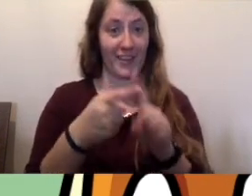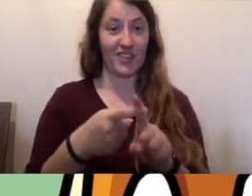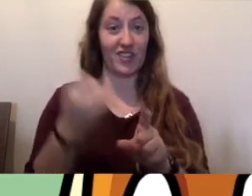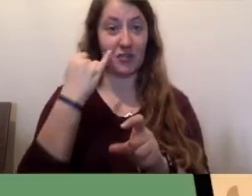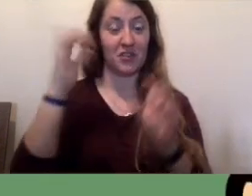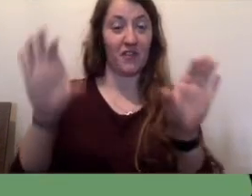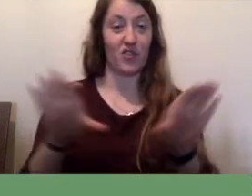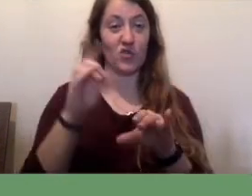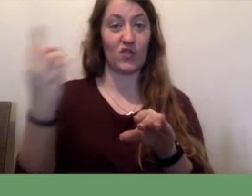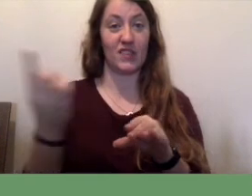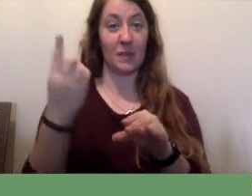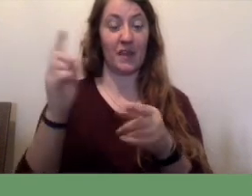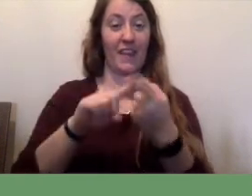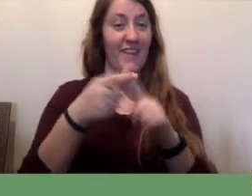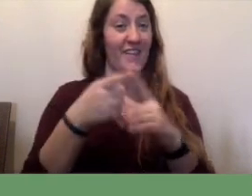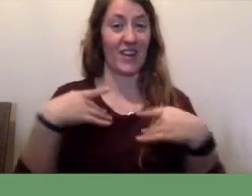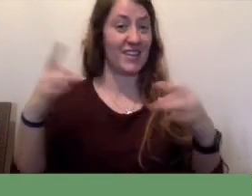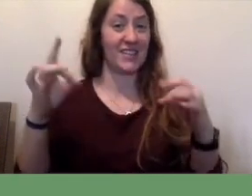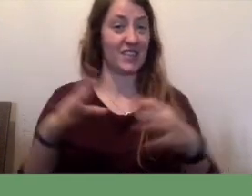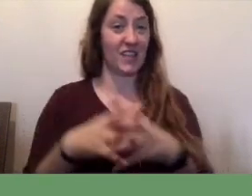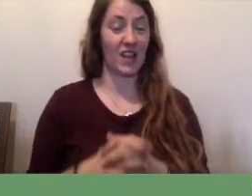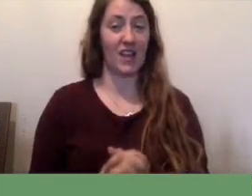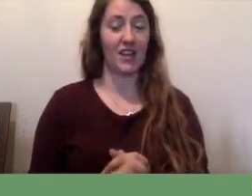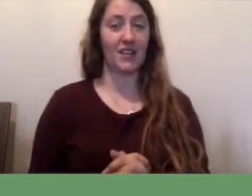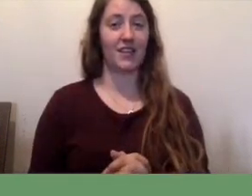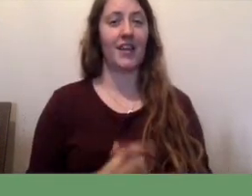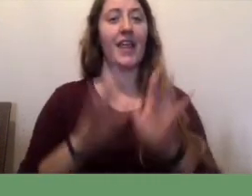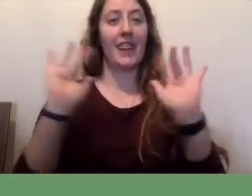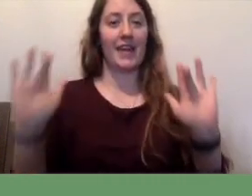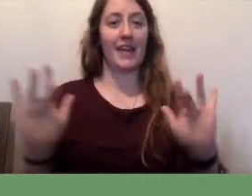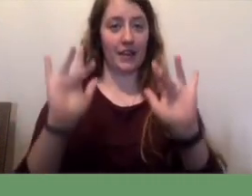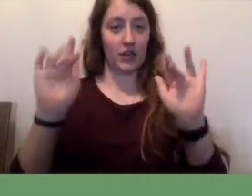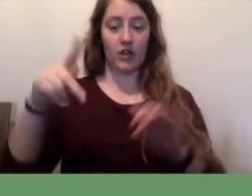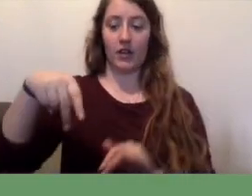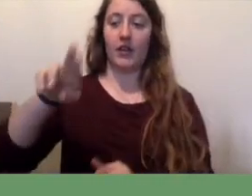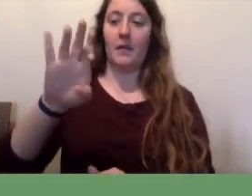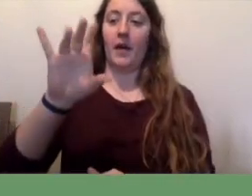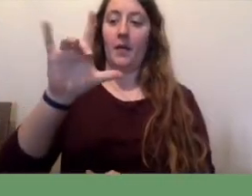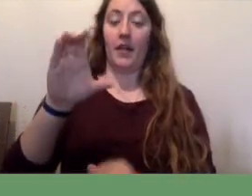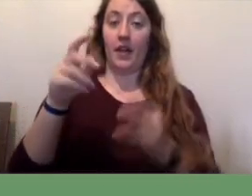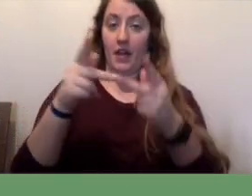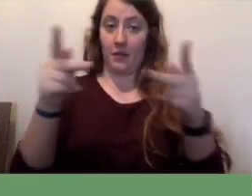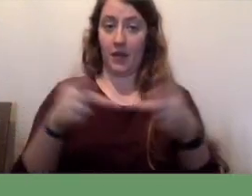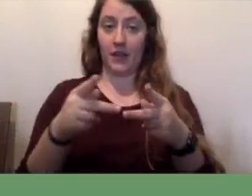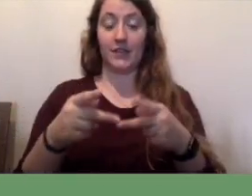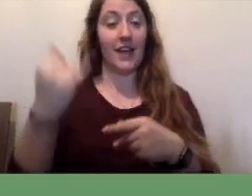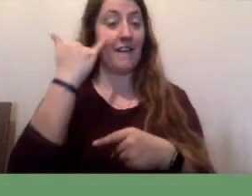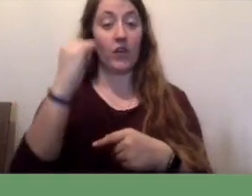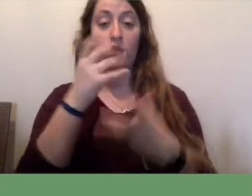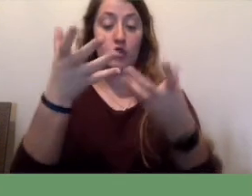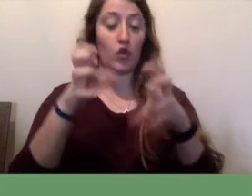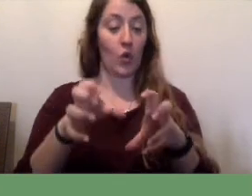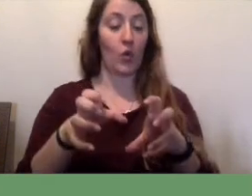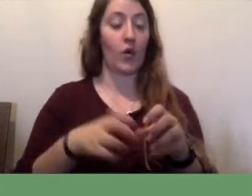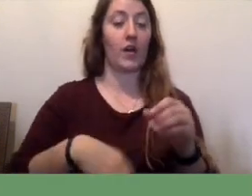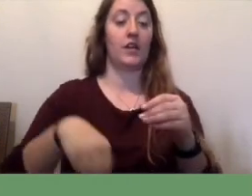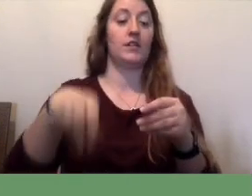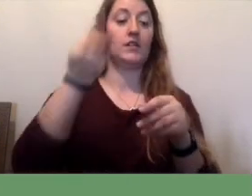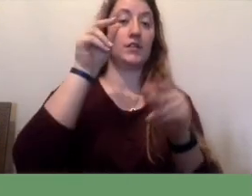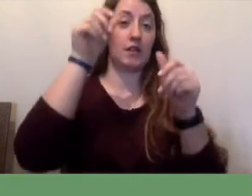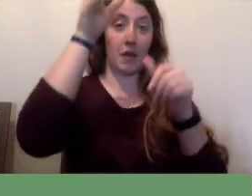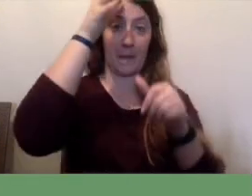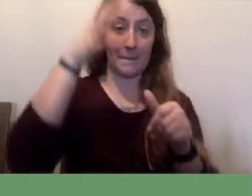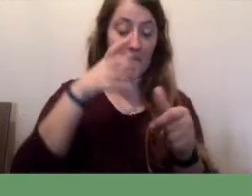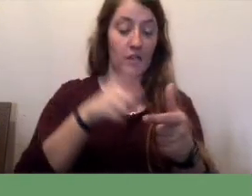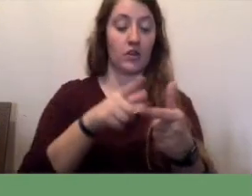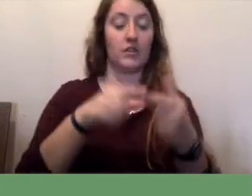web. The internet is a public place. If you wouldn't want a parent, teacher, college admissions director, or